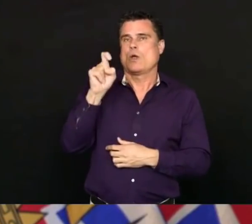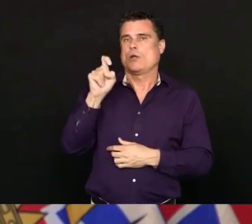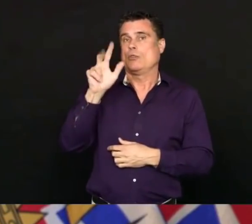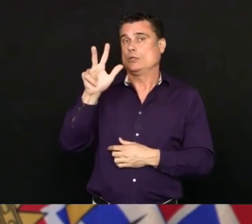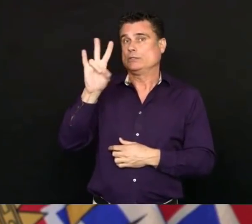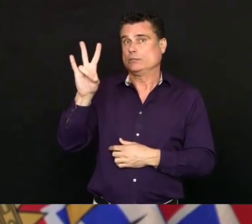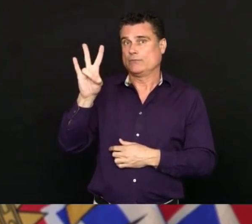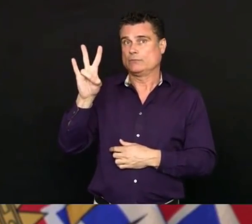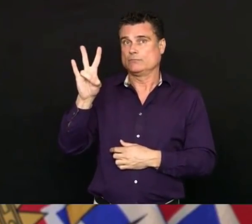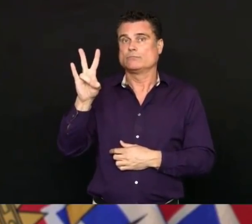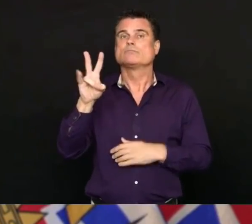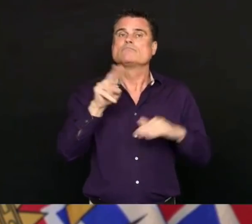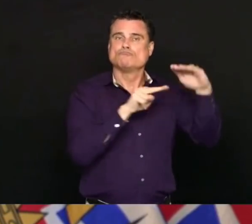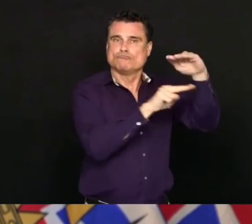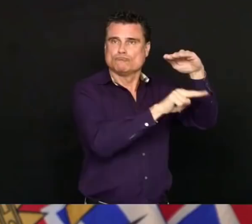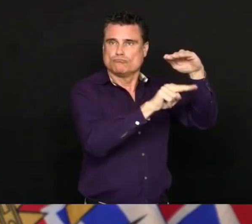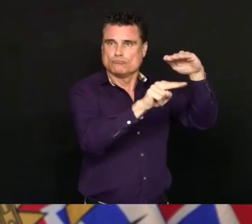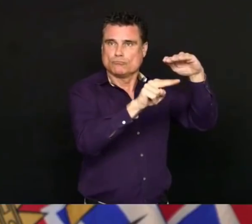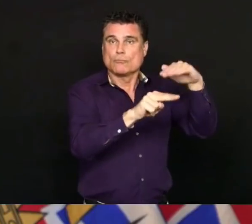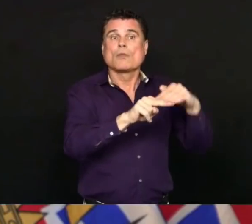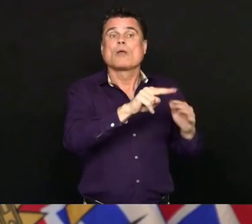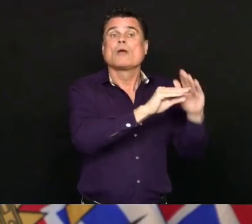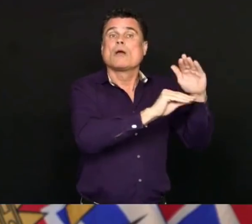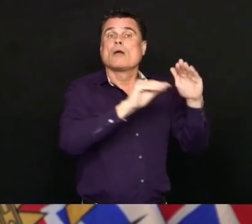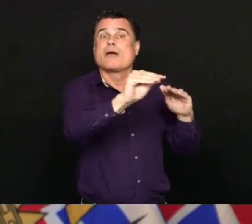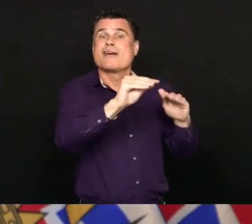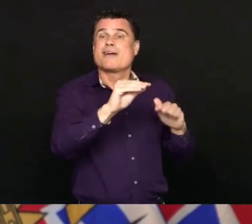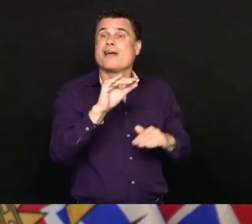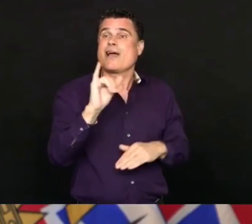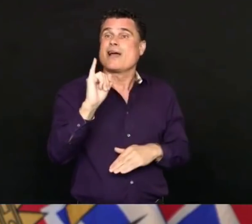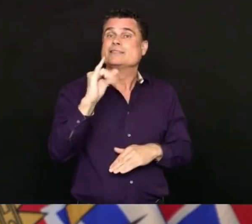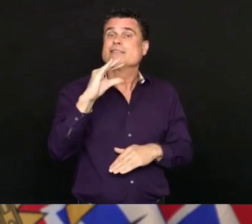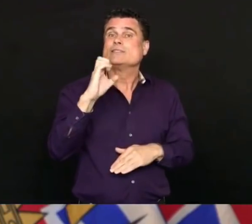are in critical care or ICU here in British Columbia.